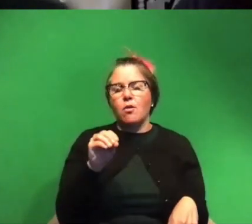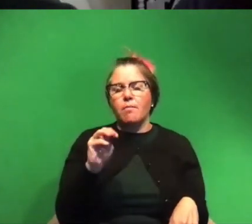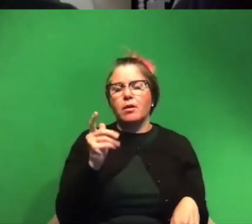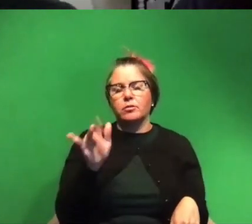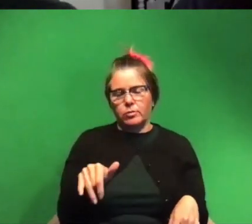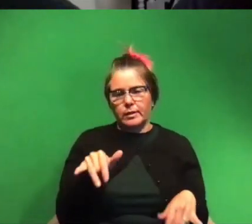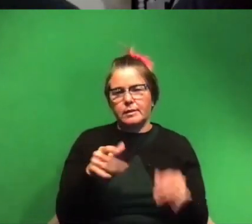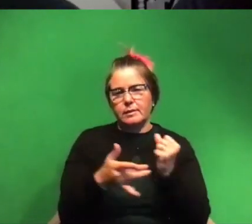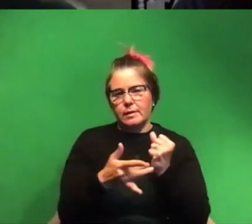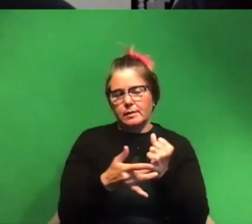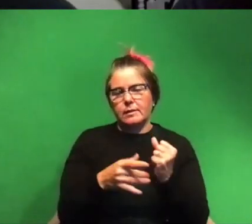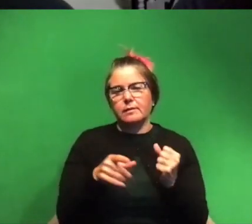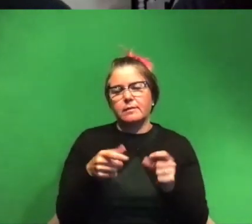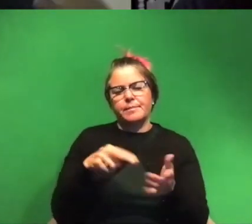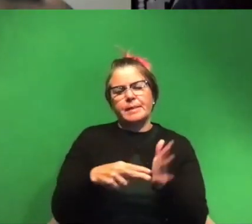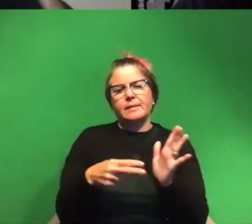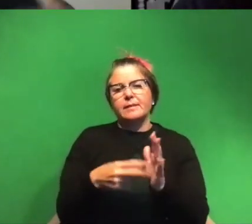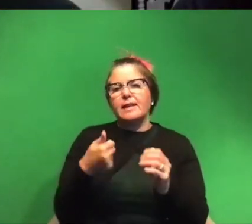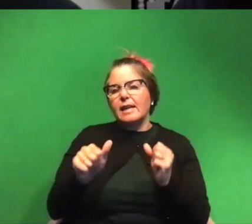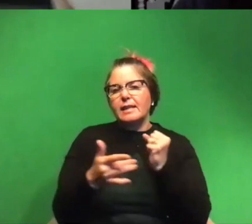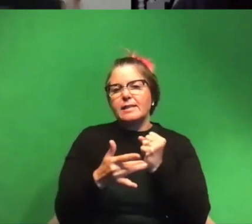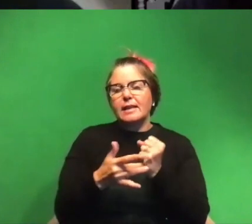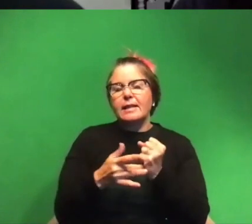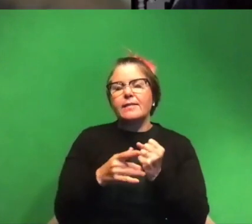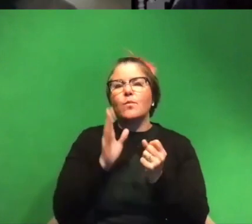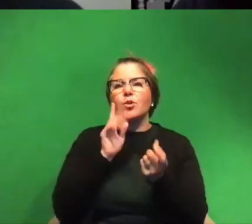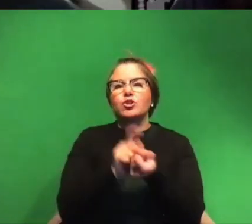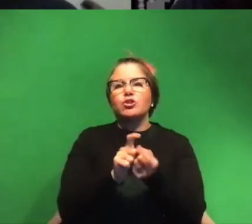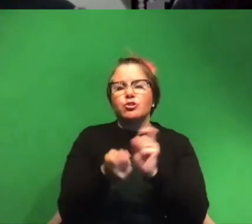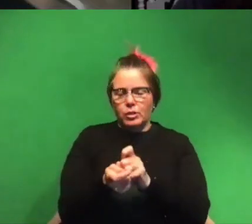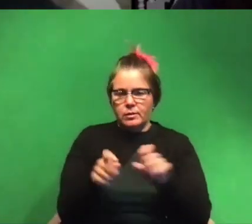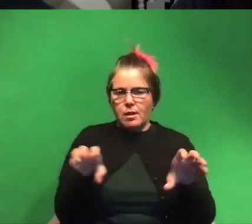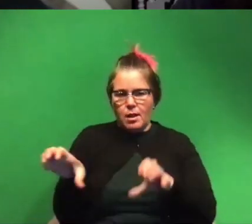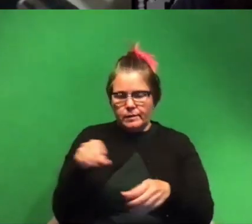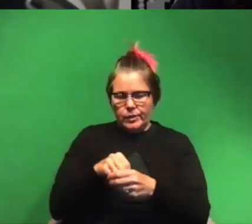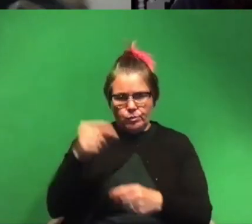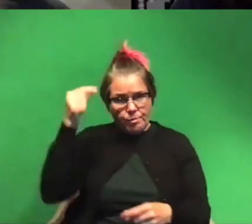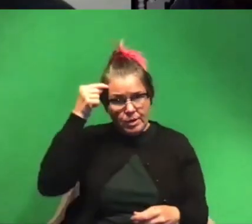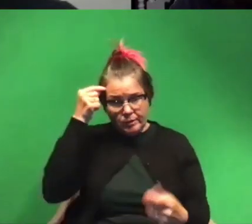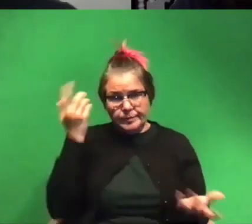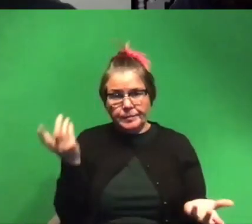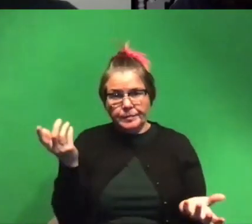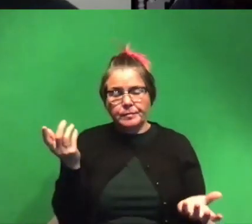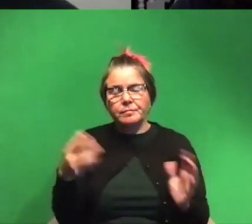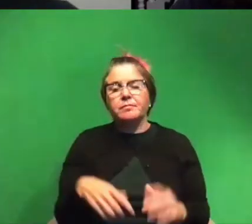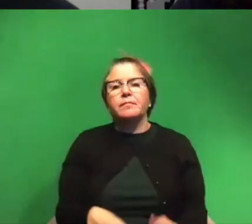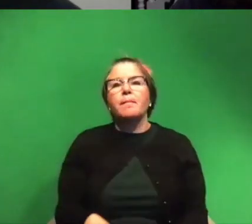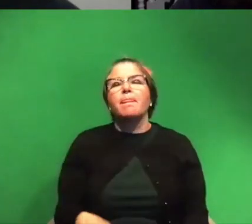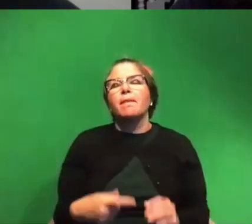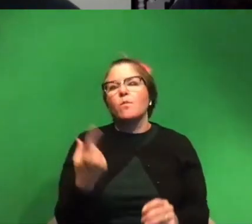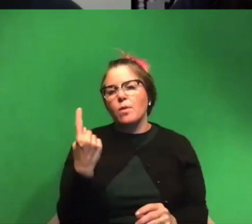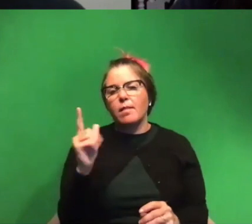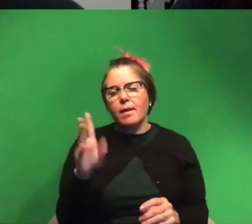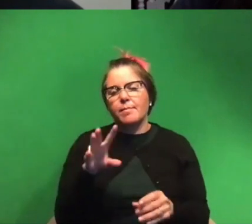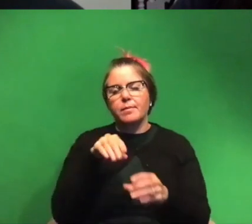neuromodulation is just any technique that actually changes the activity of the brain and so for one of the research labs that i was